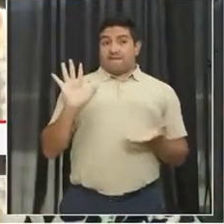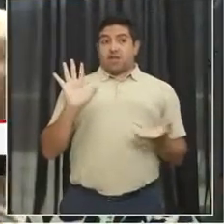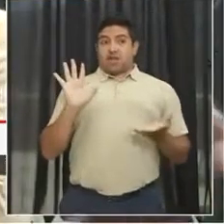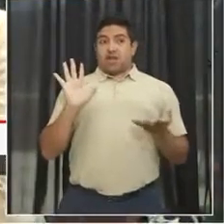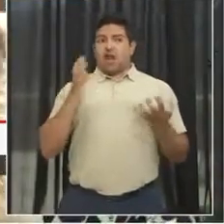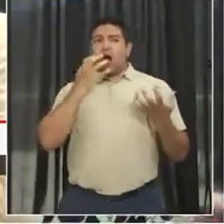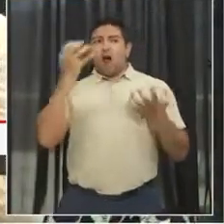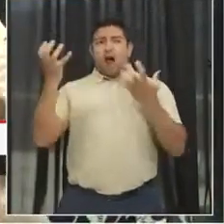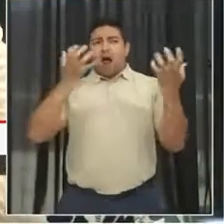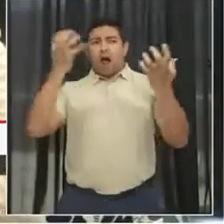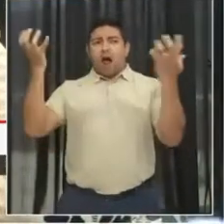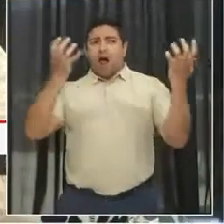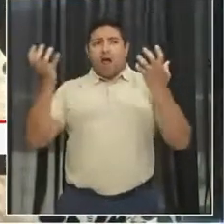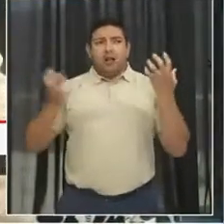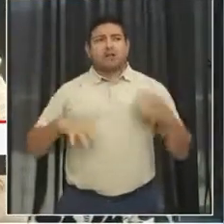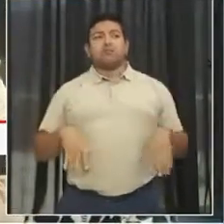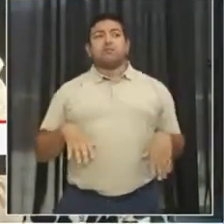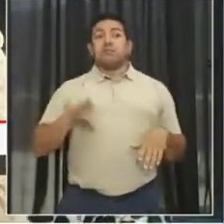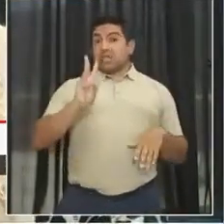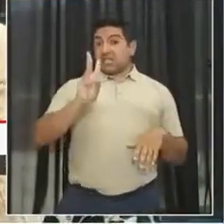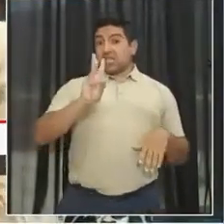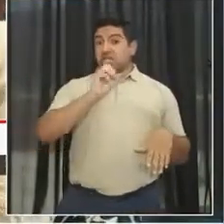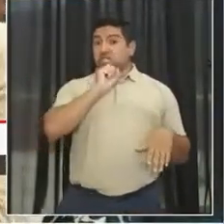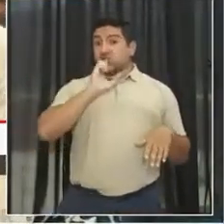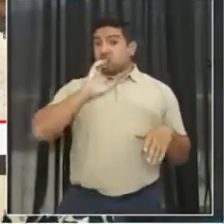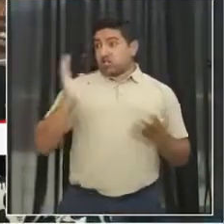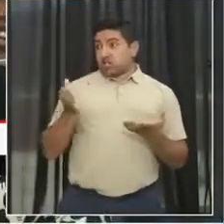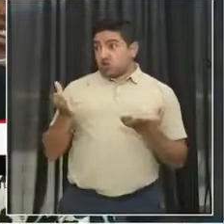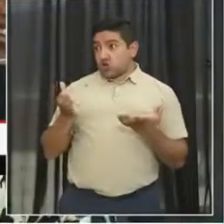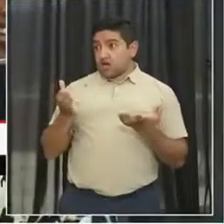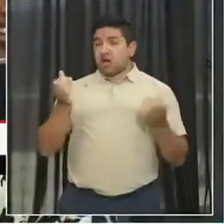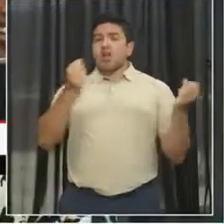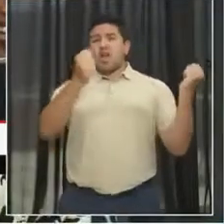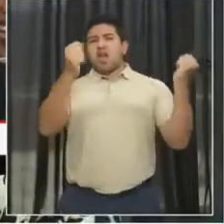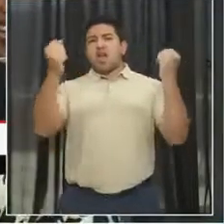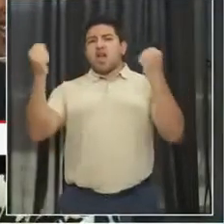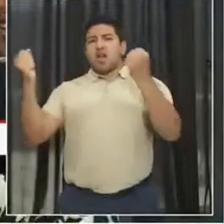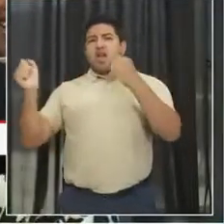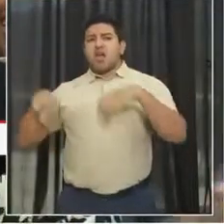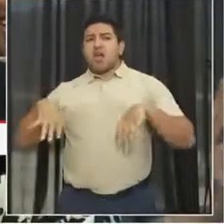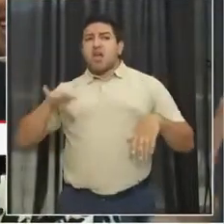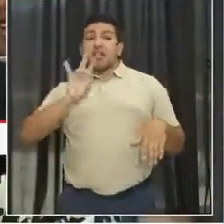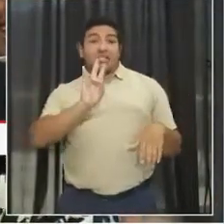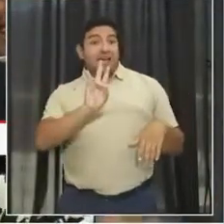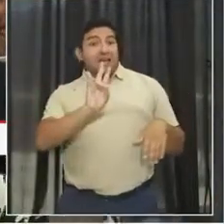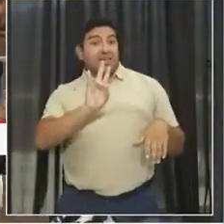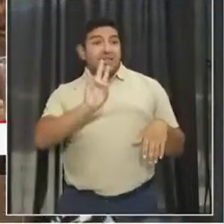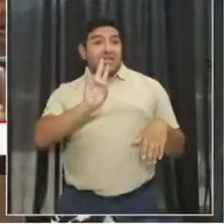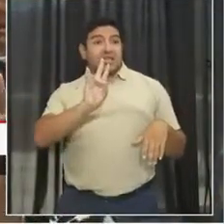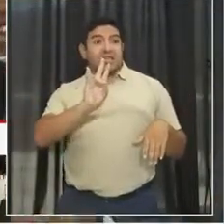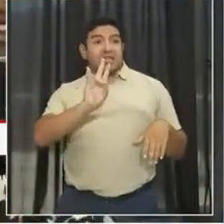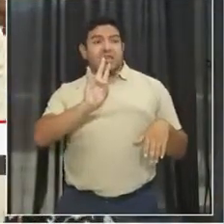Ward 5 6 seniors? Ward 7 seniors?